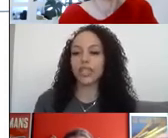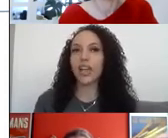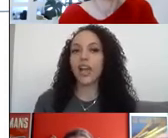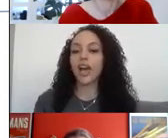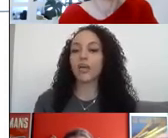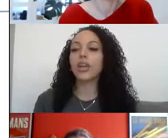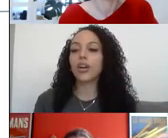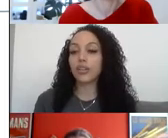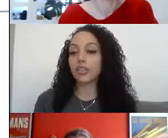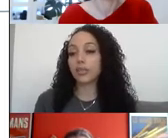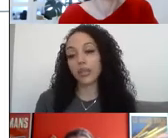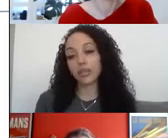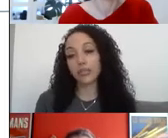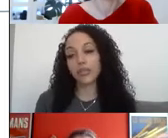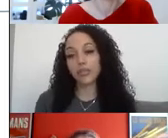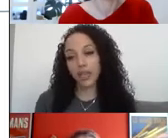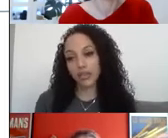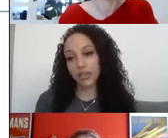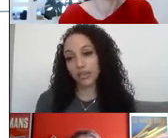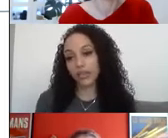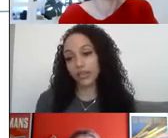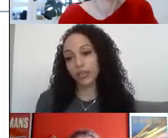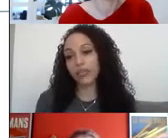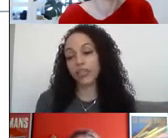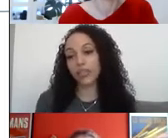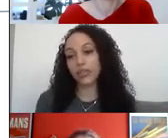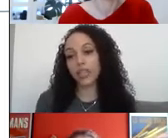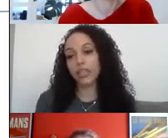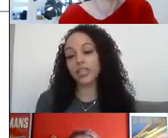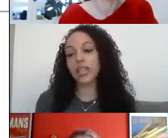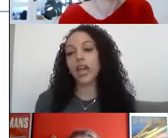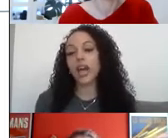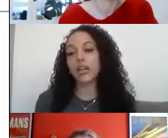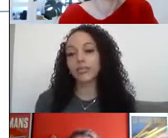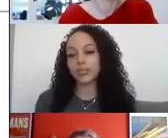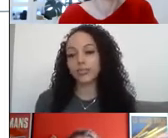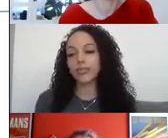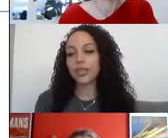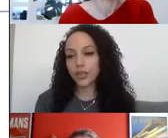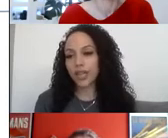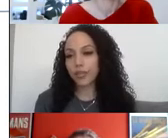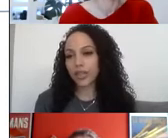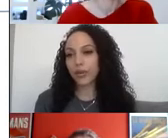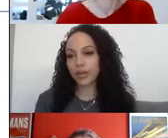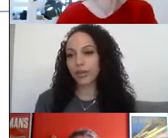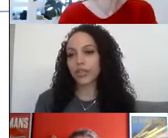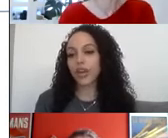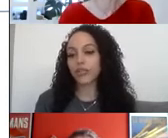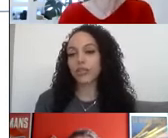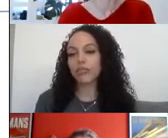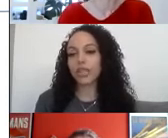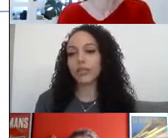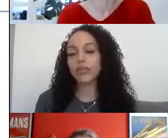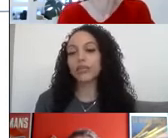for all day, we are asking about your CPD for that, you know, the previous two years. And so it can be quite a long